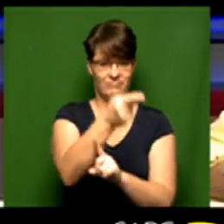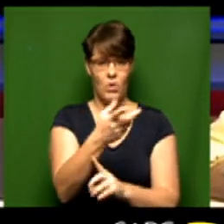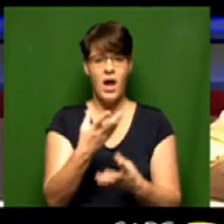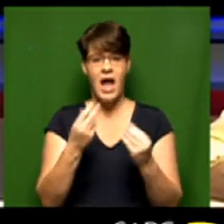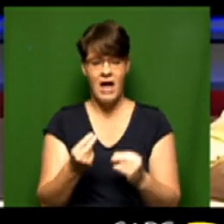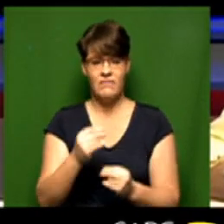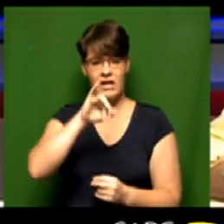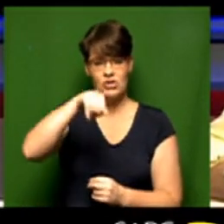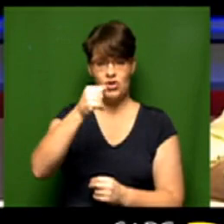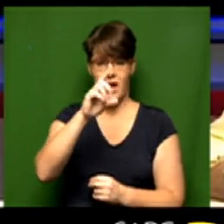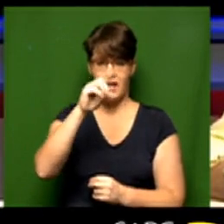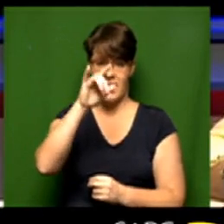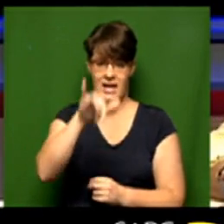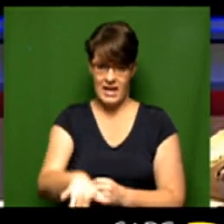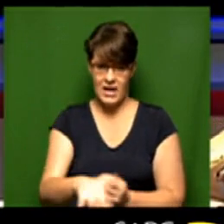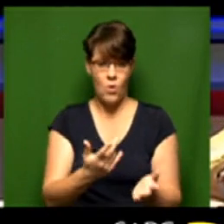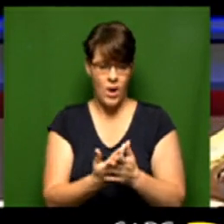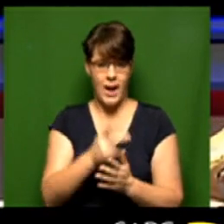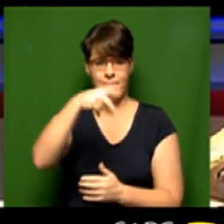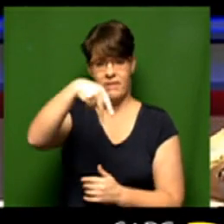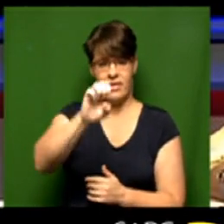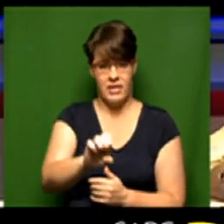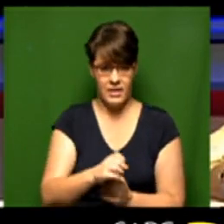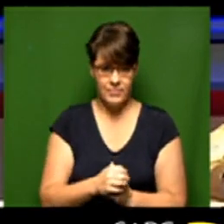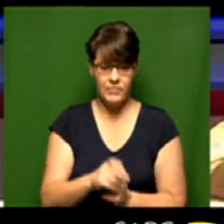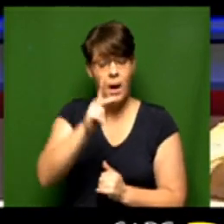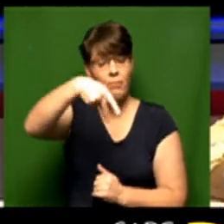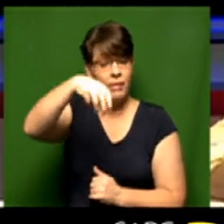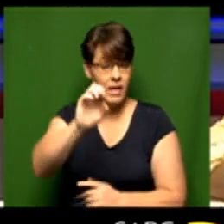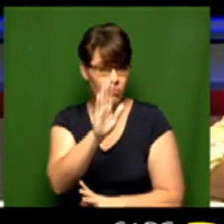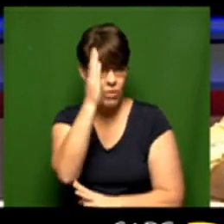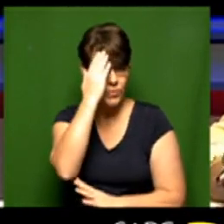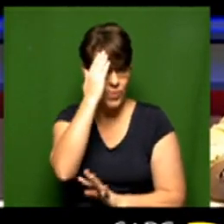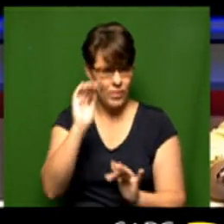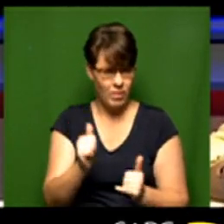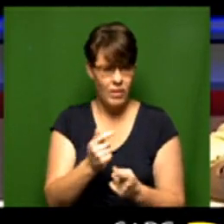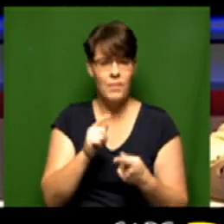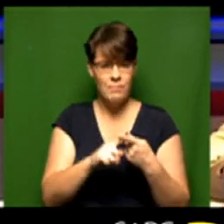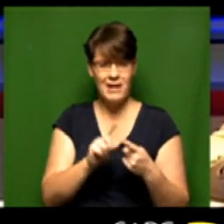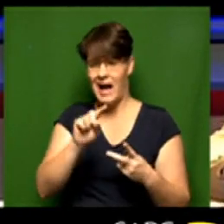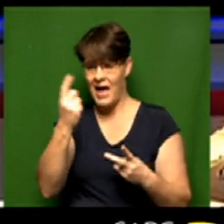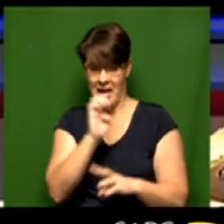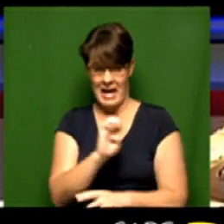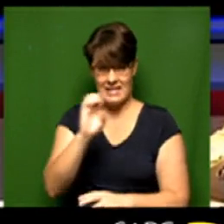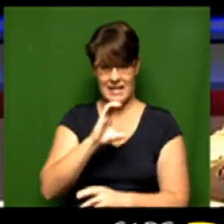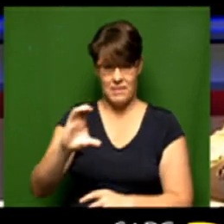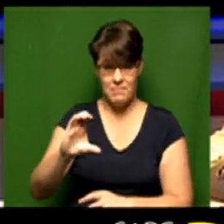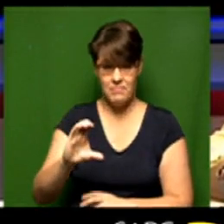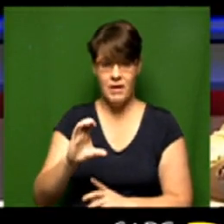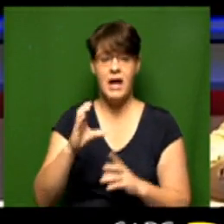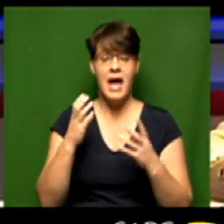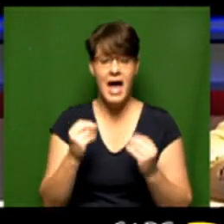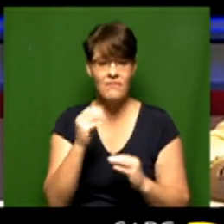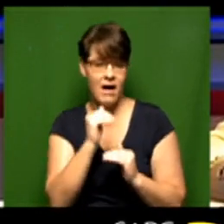we've got Jade Lee Paulzer out in Port Elizabeth now Port Elizabeth as far as I know not just Port Elizabeth but the whole of the Eastern Cape have